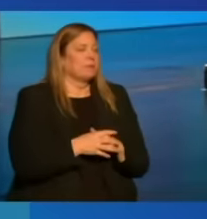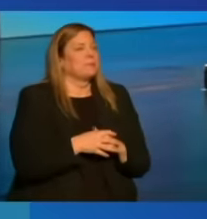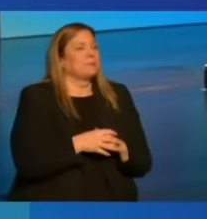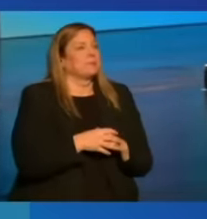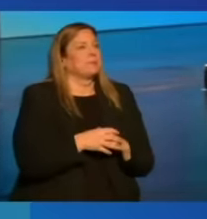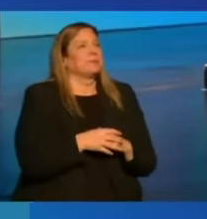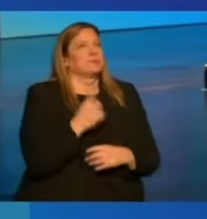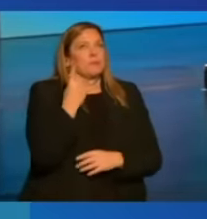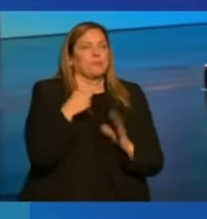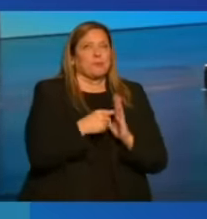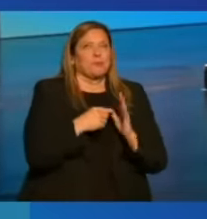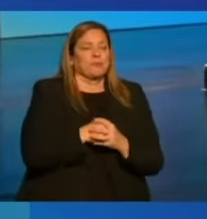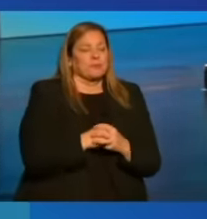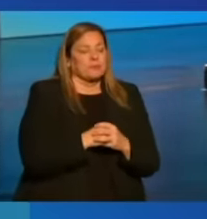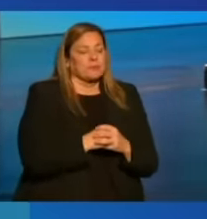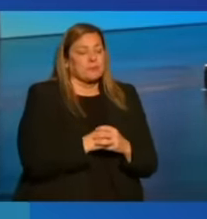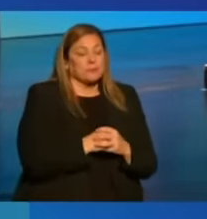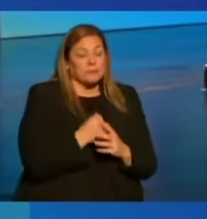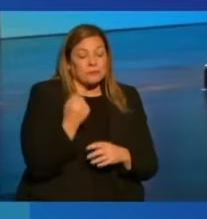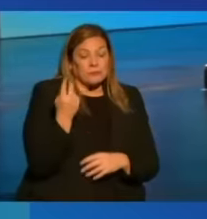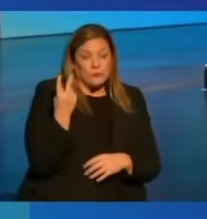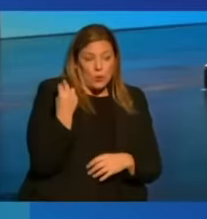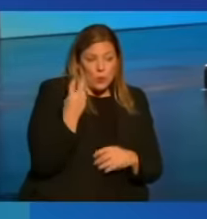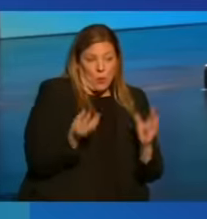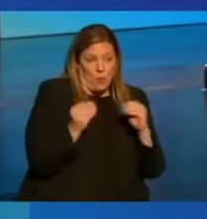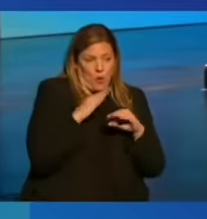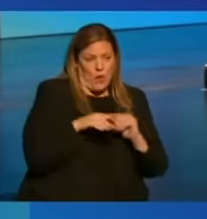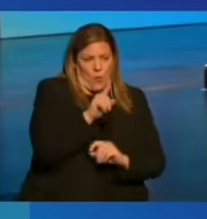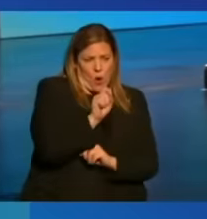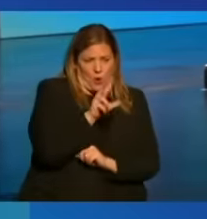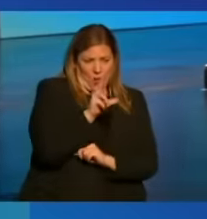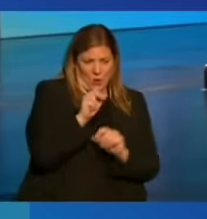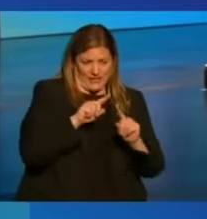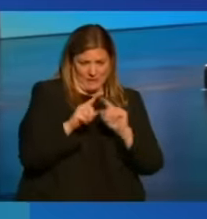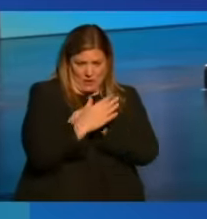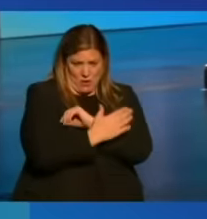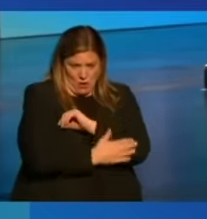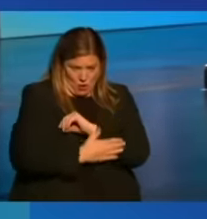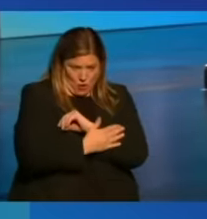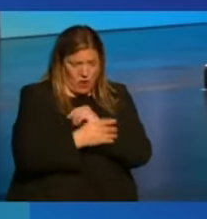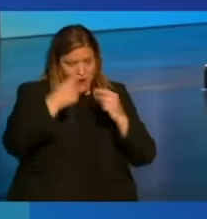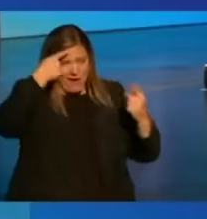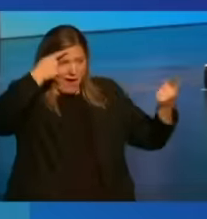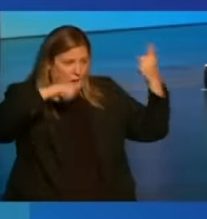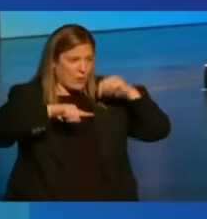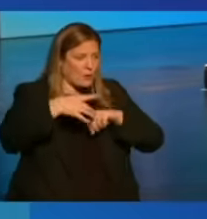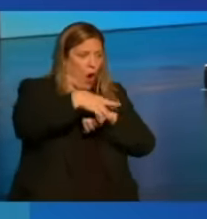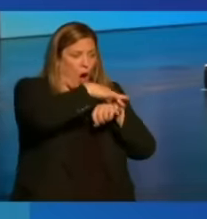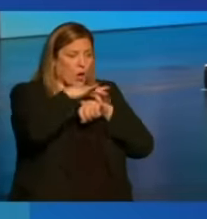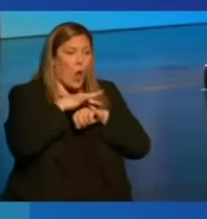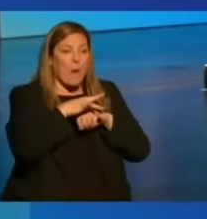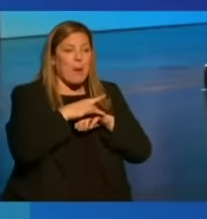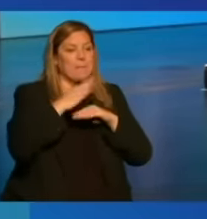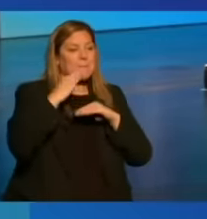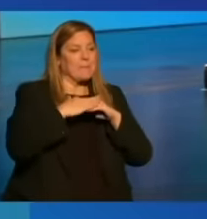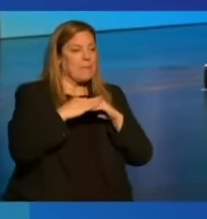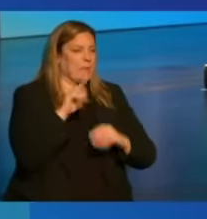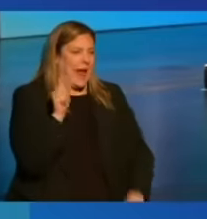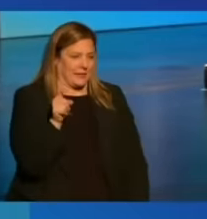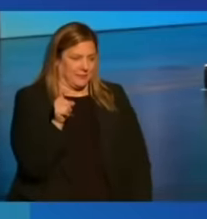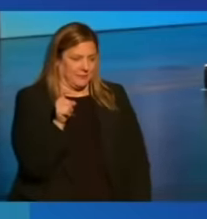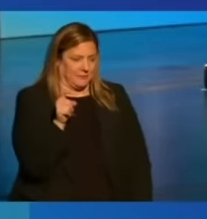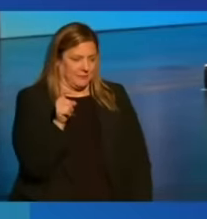instance, two years ago, more than 130 countries agreed to a global minimum tax